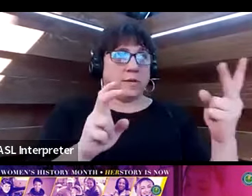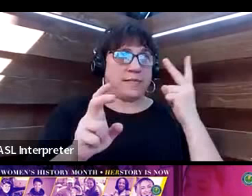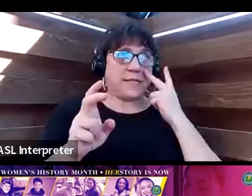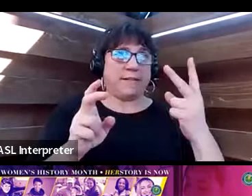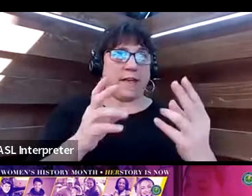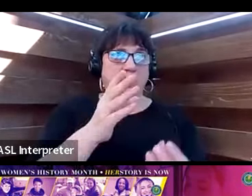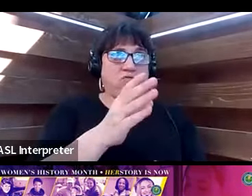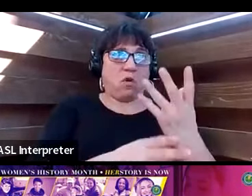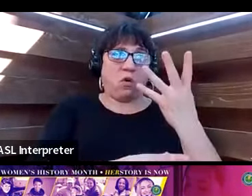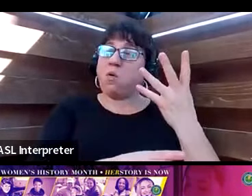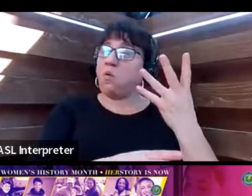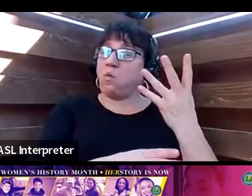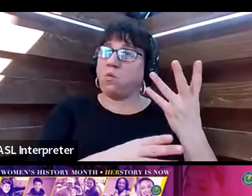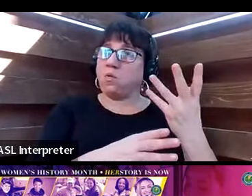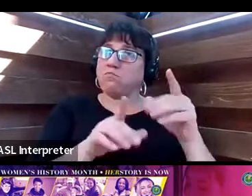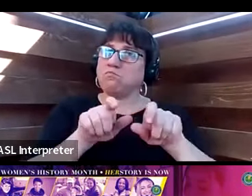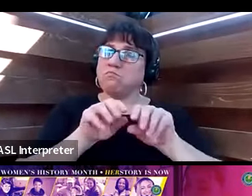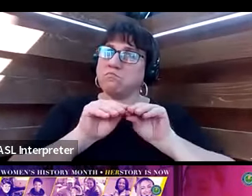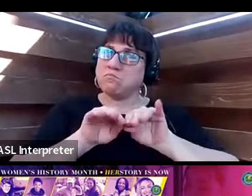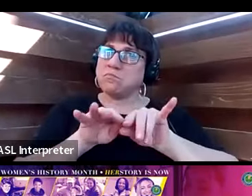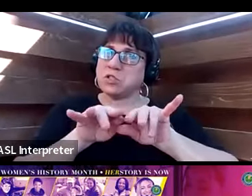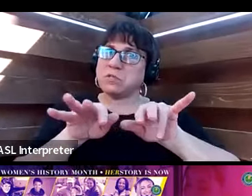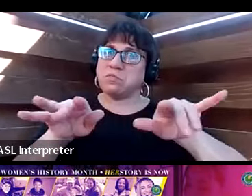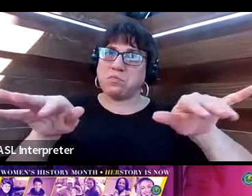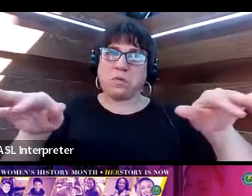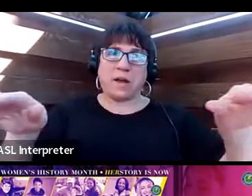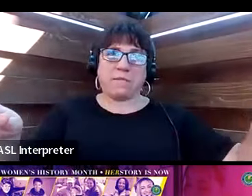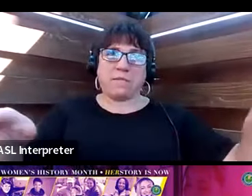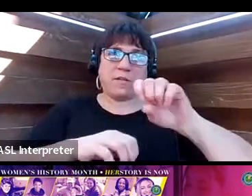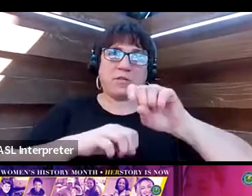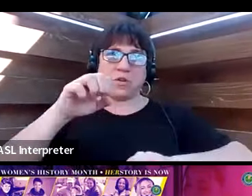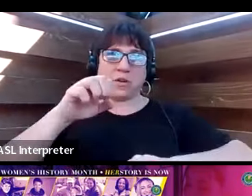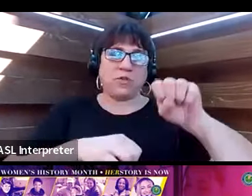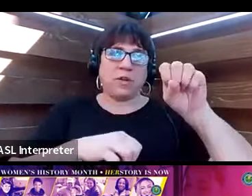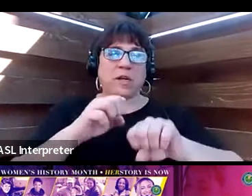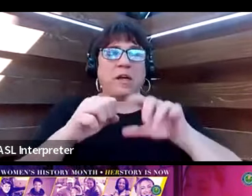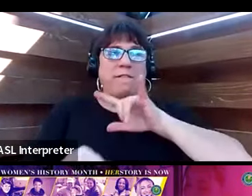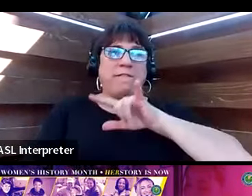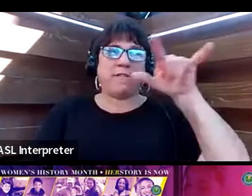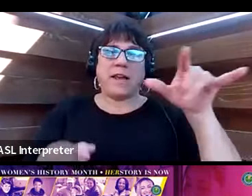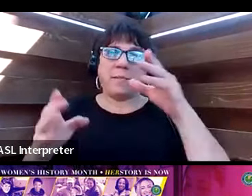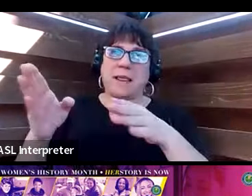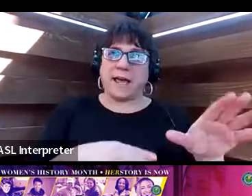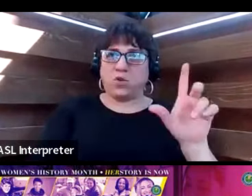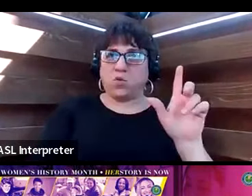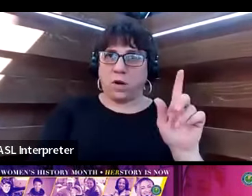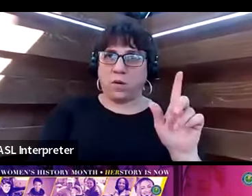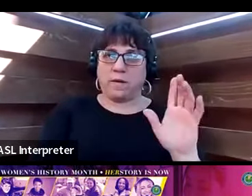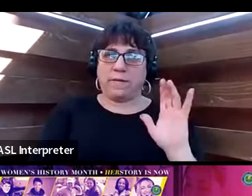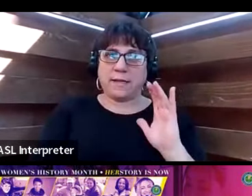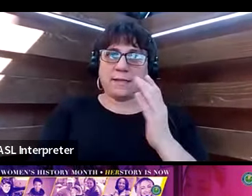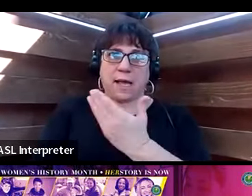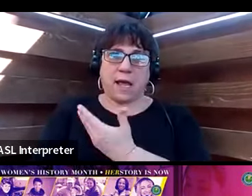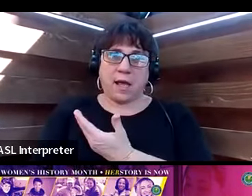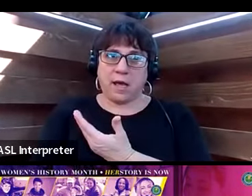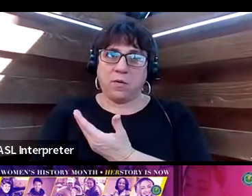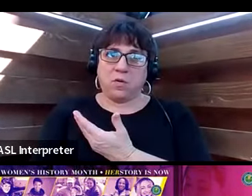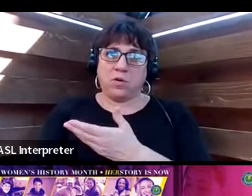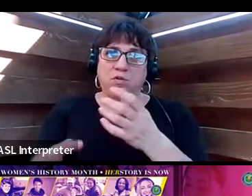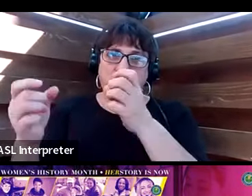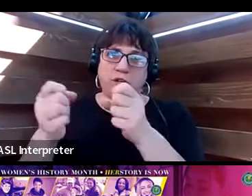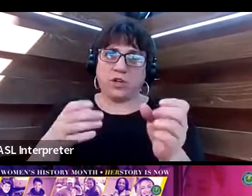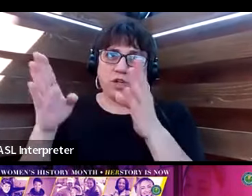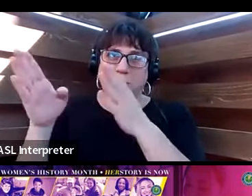itself by the structure of Flight Plan 21. That is our strategic